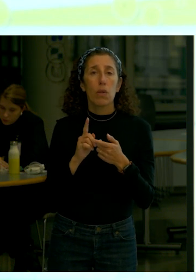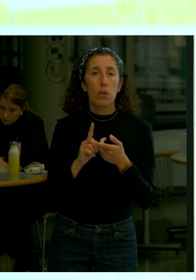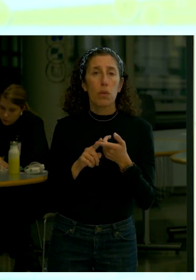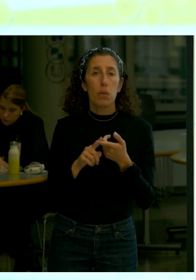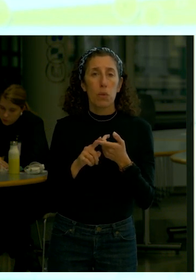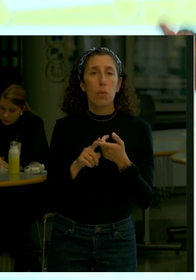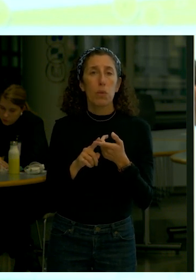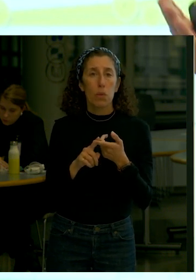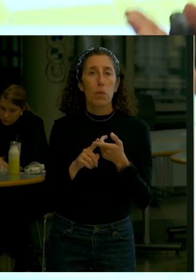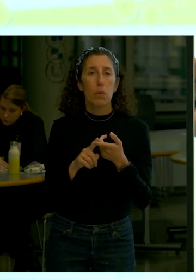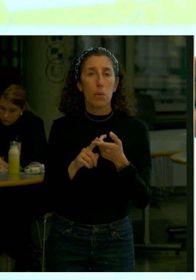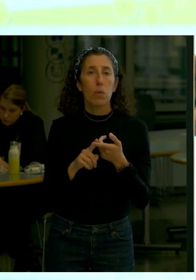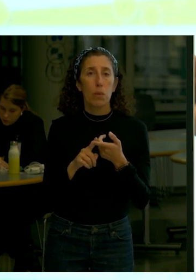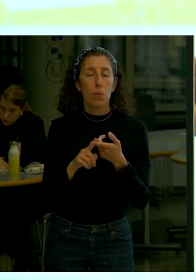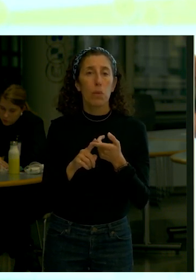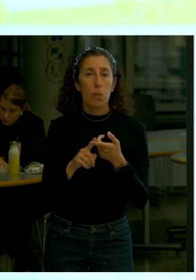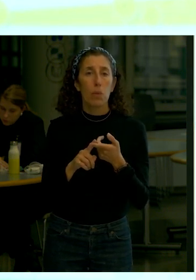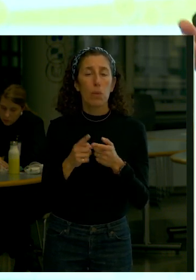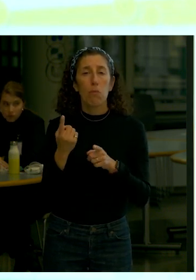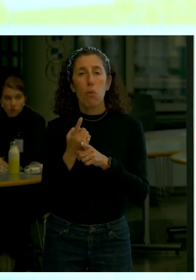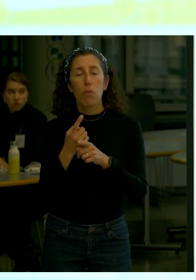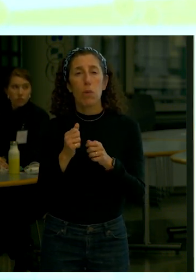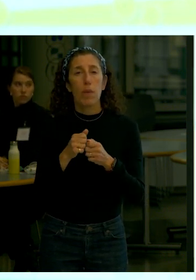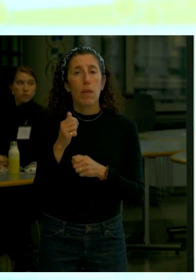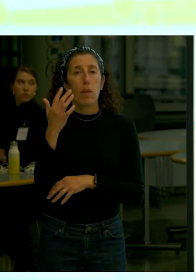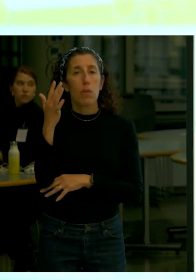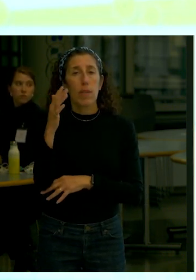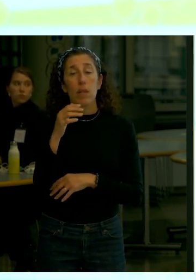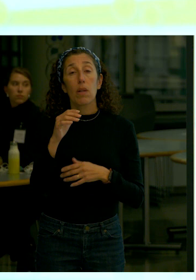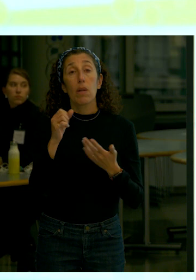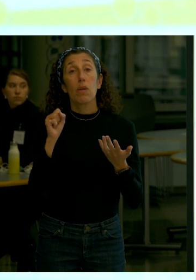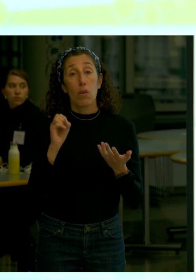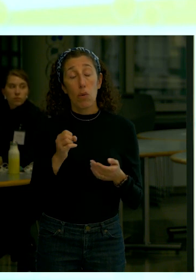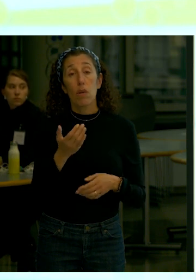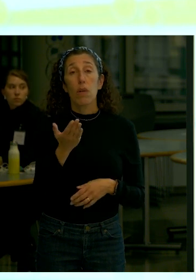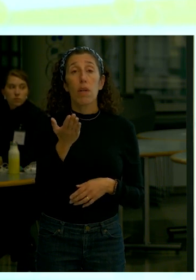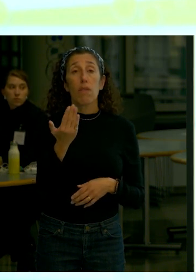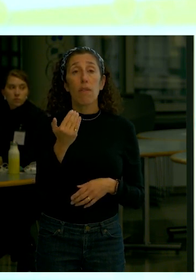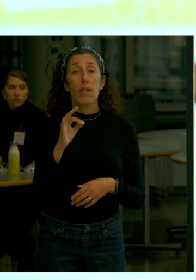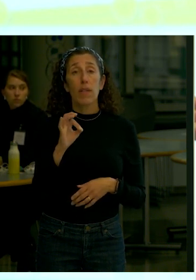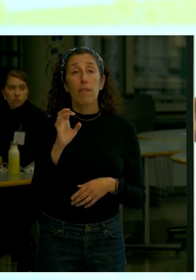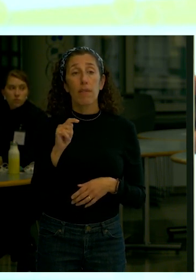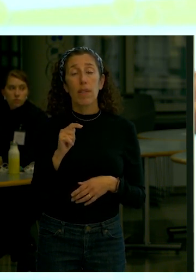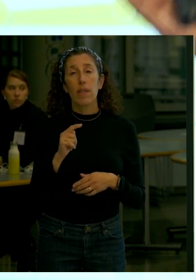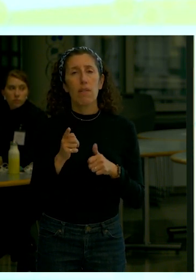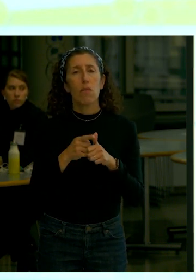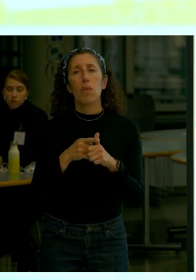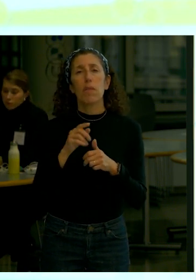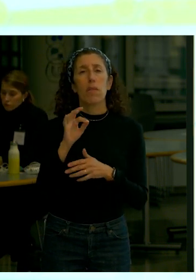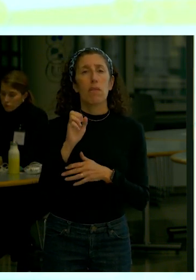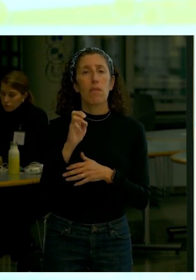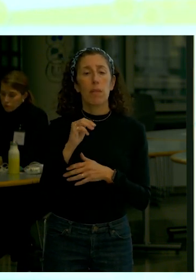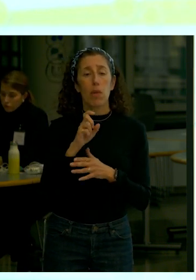FEMA has expressed that as 15 feet and I think as we talked before we're going to be submitting to FEMA our proposed design and having them